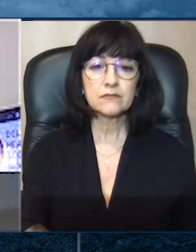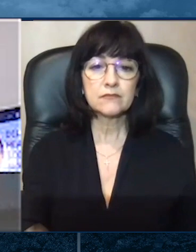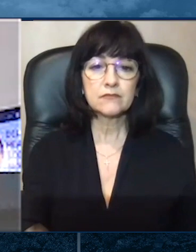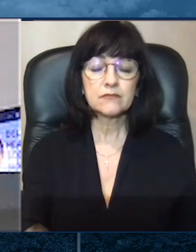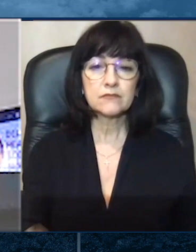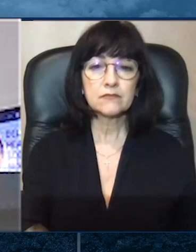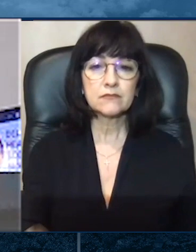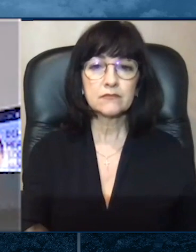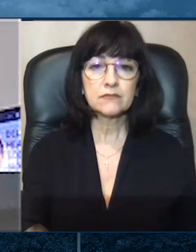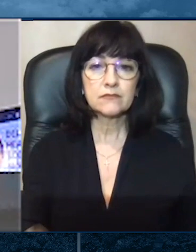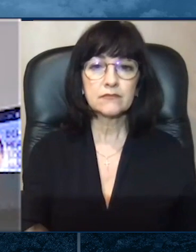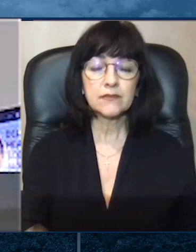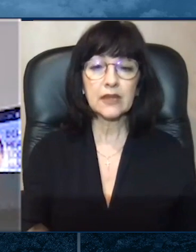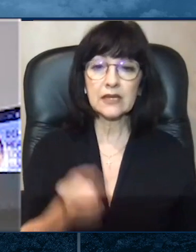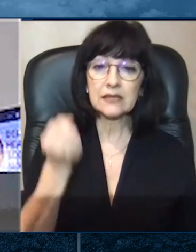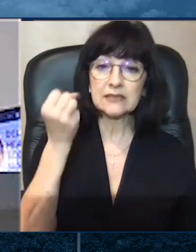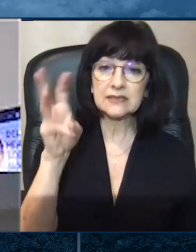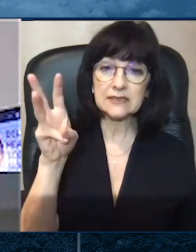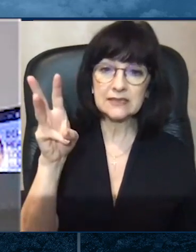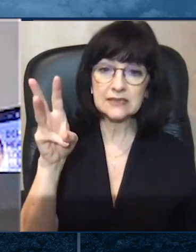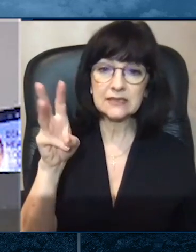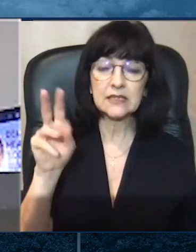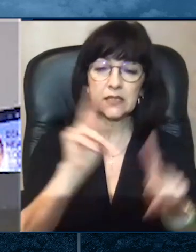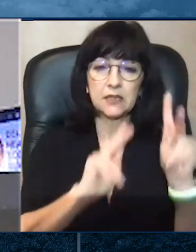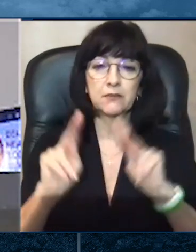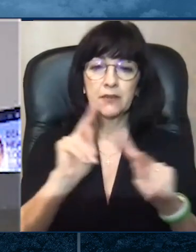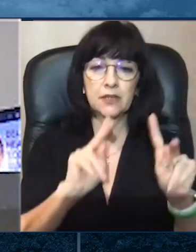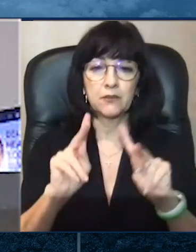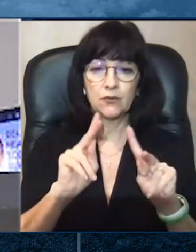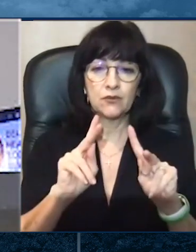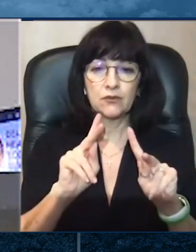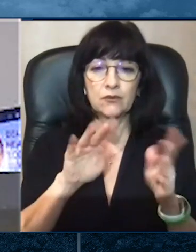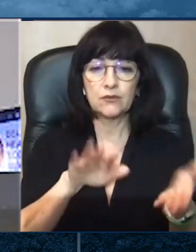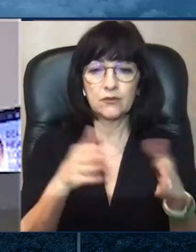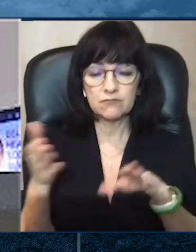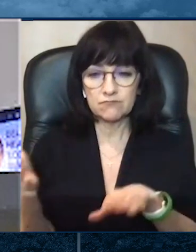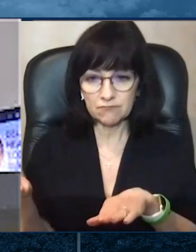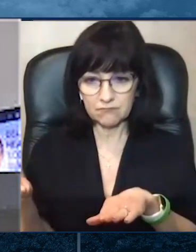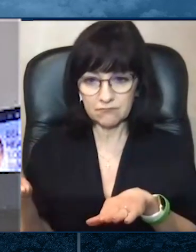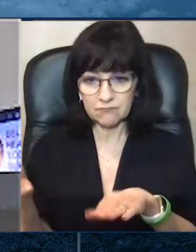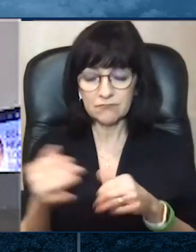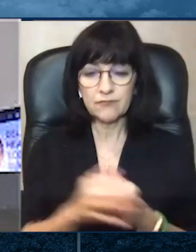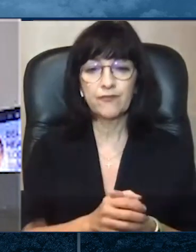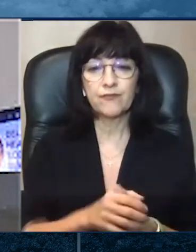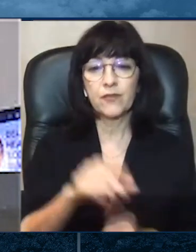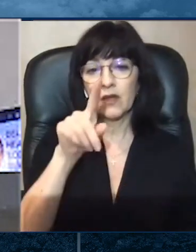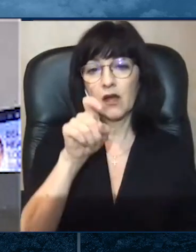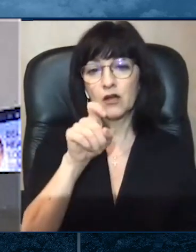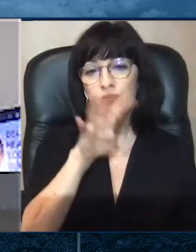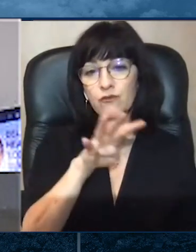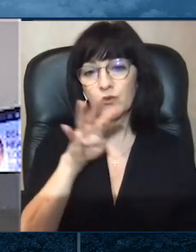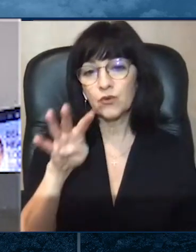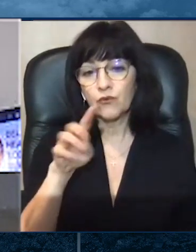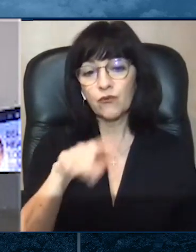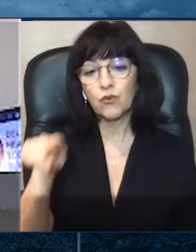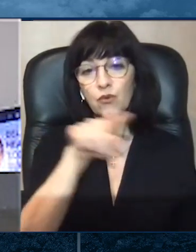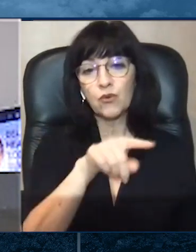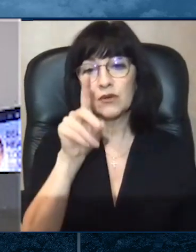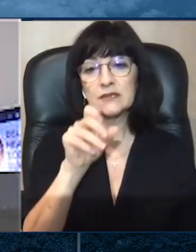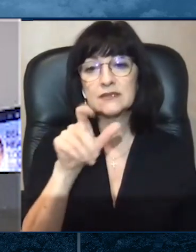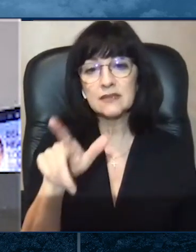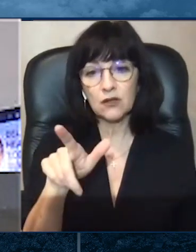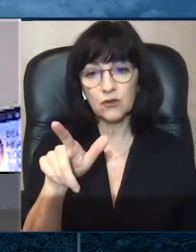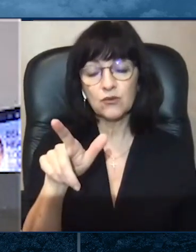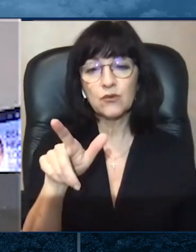También, 144 personas en Delaware se han recuperado y tenemos un total de